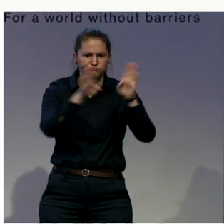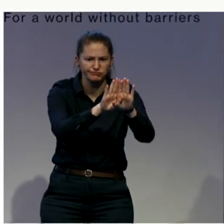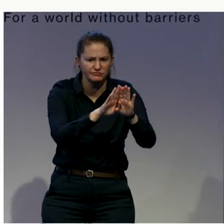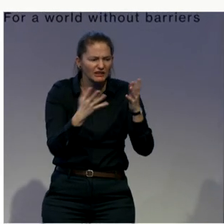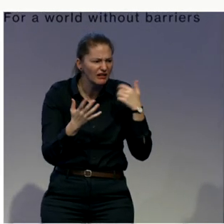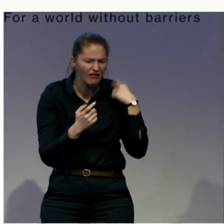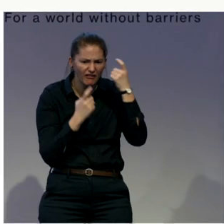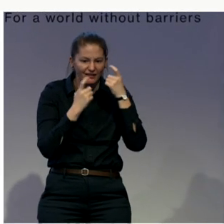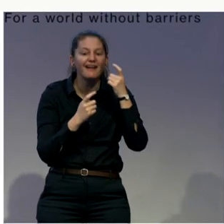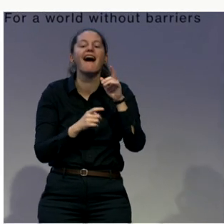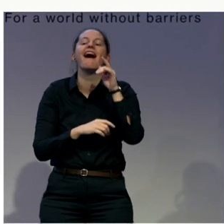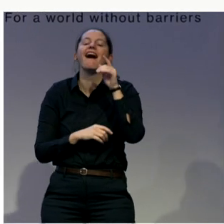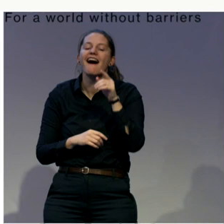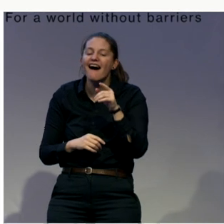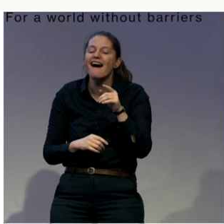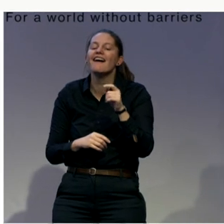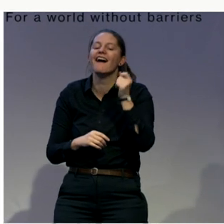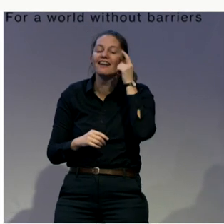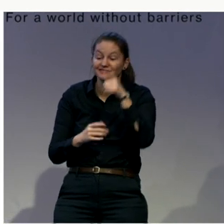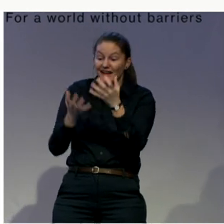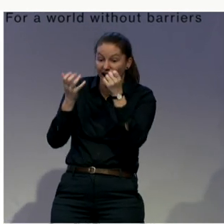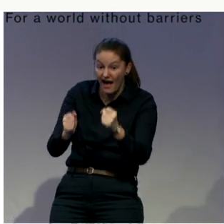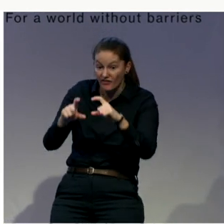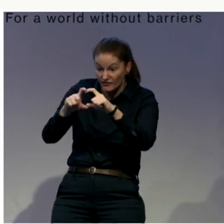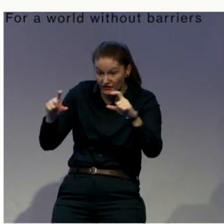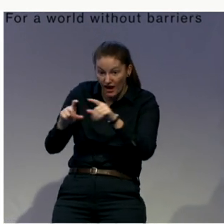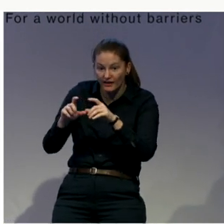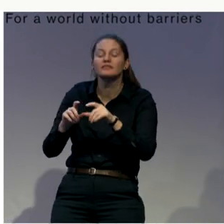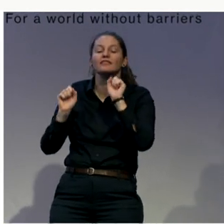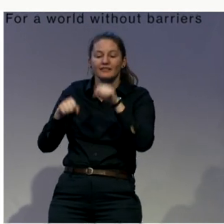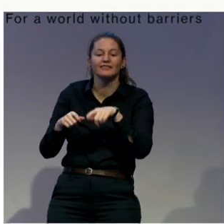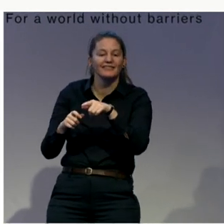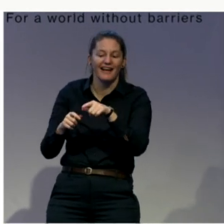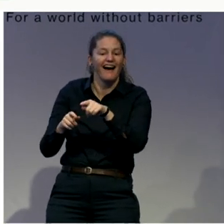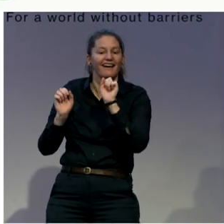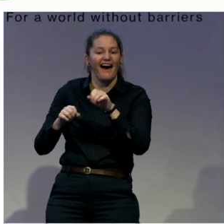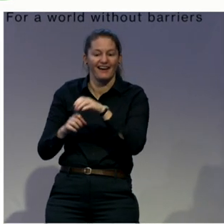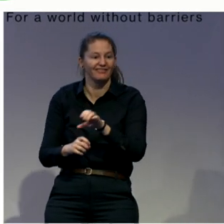the arrest would have been avoided. Next up, we have Carlos.